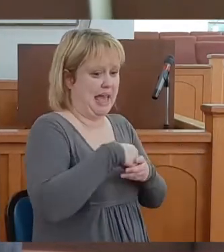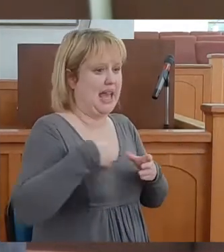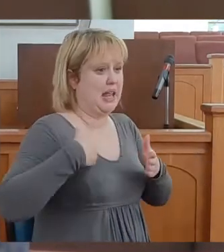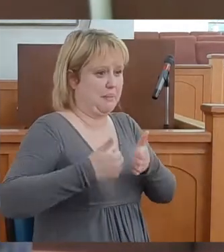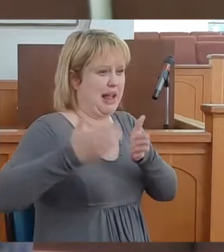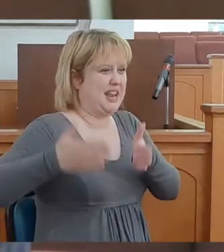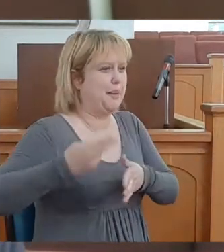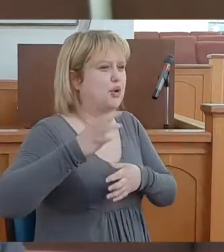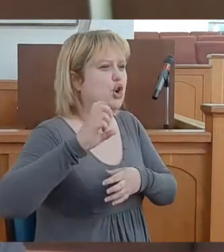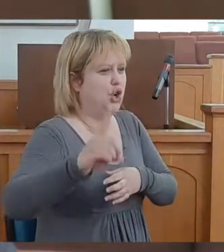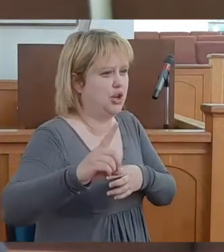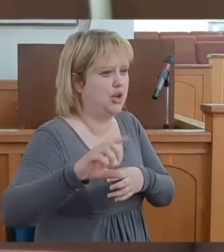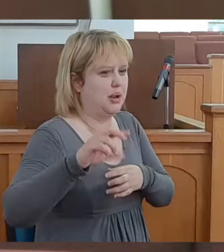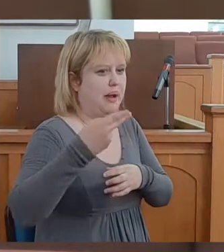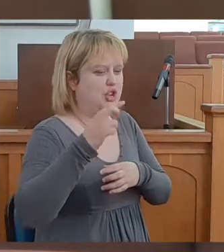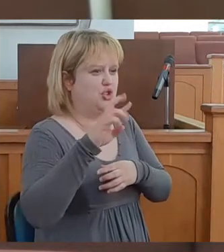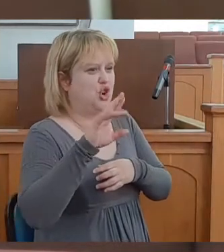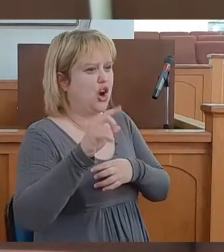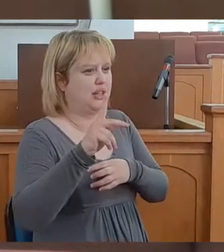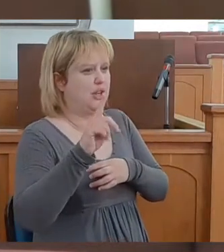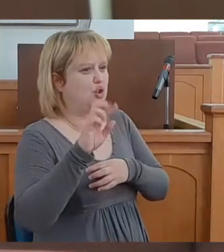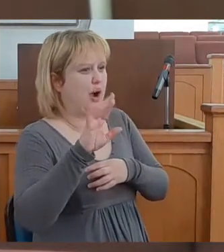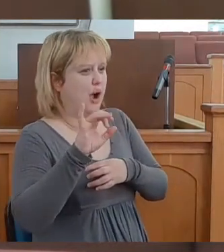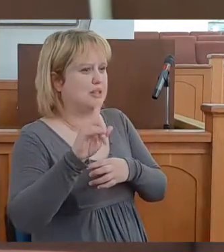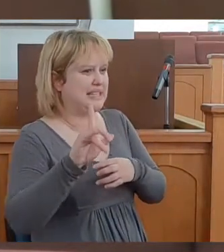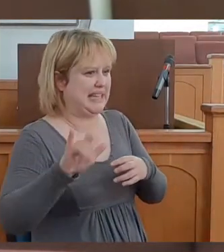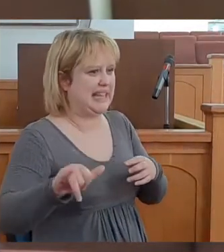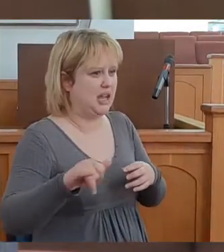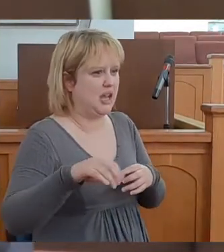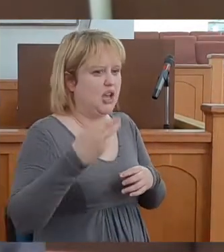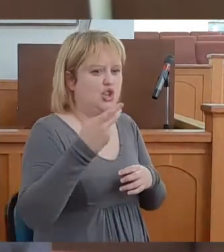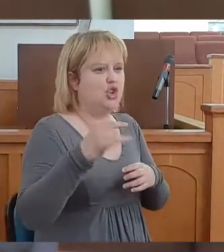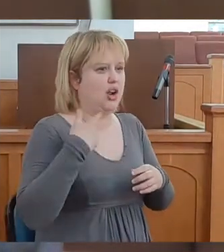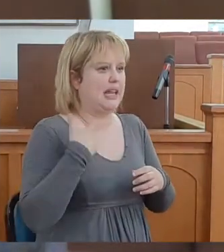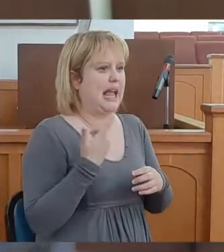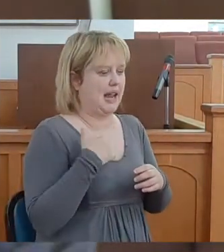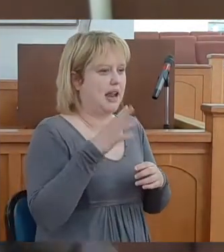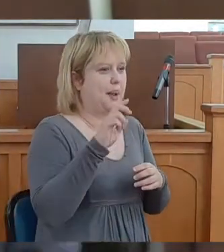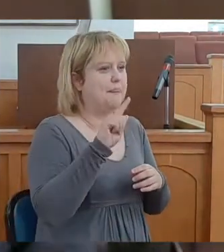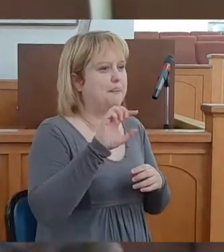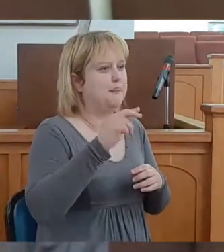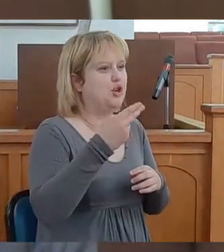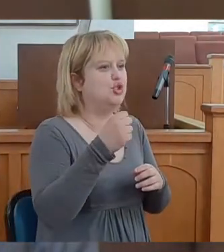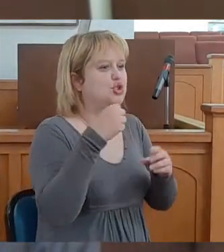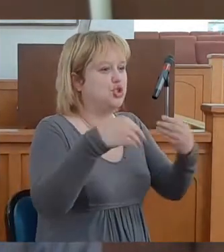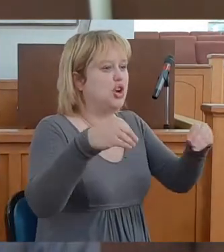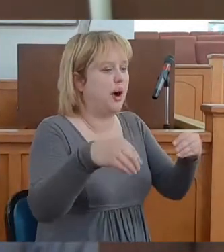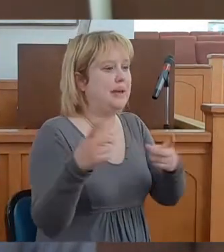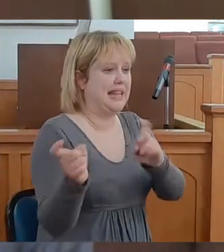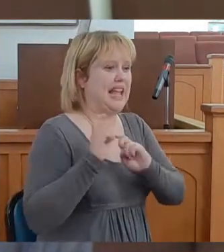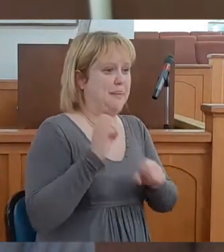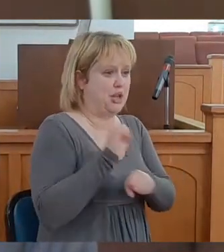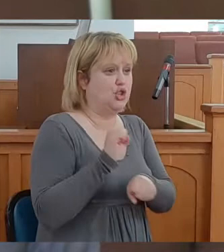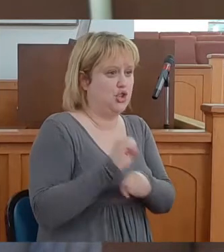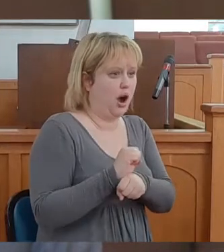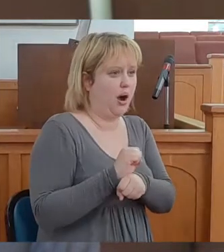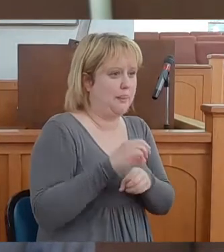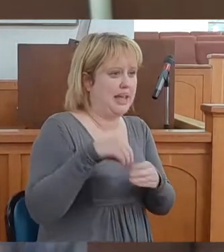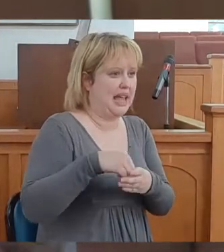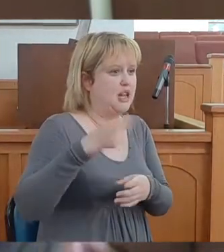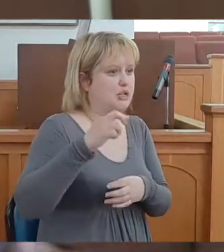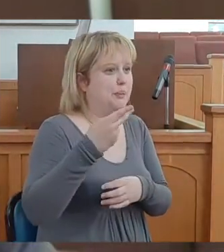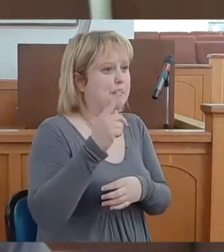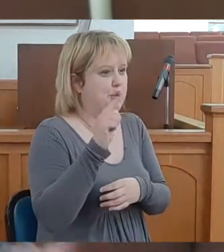neighborhood by the name of Charlie Kurowski. Charlie owned a butcher shop, and he gave me a job in his butcher